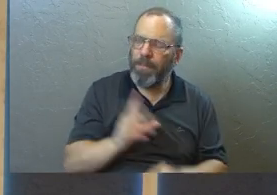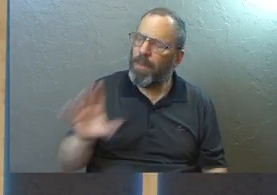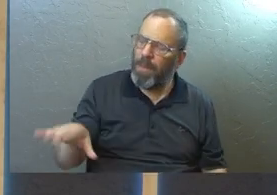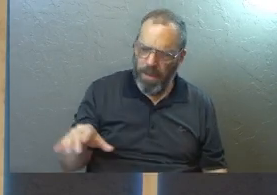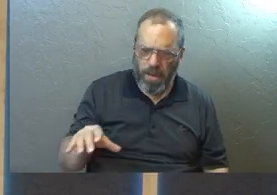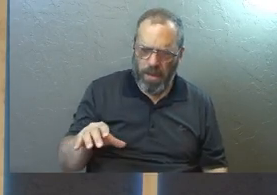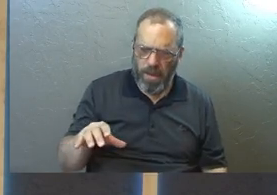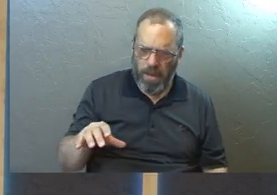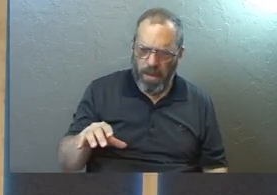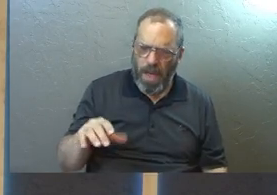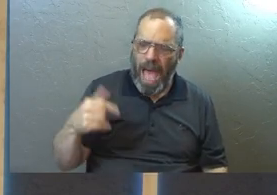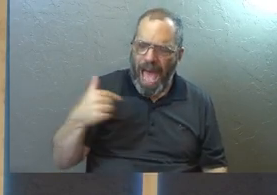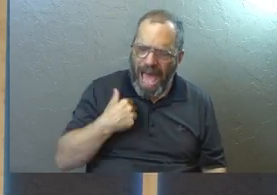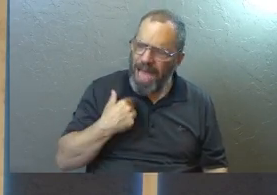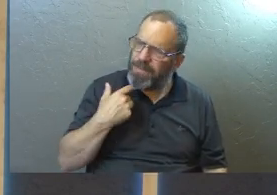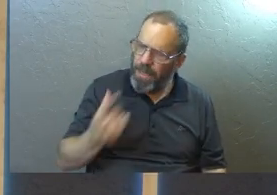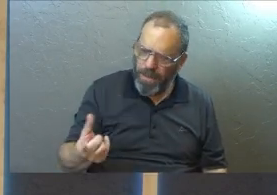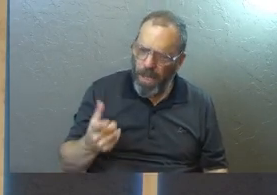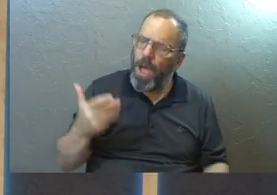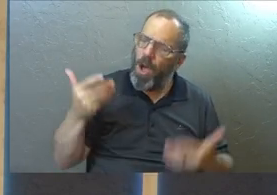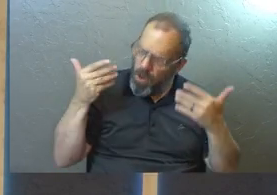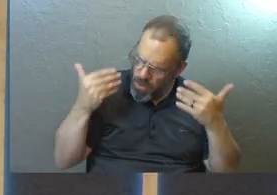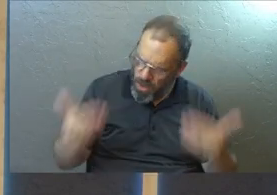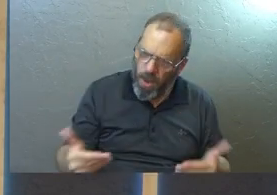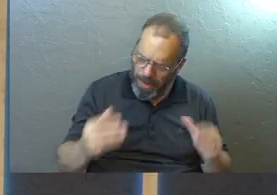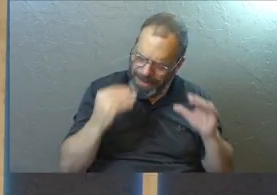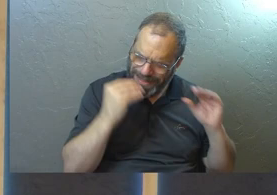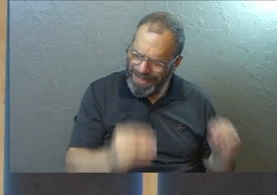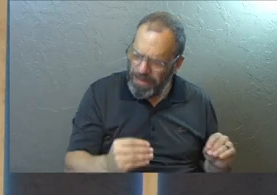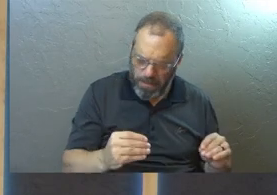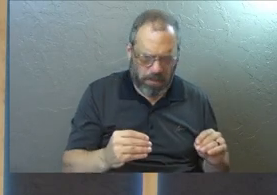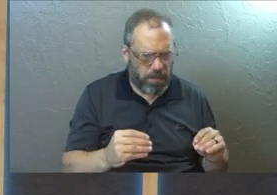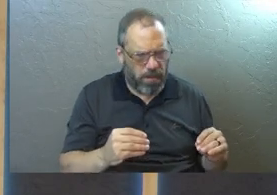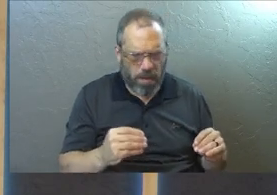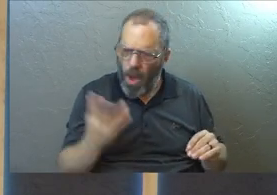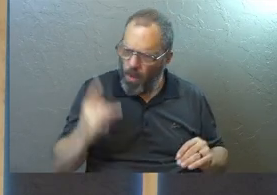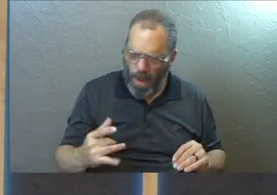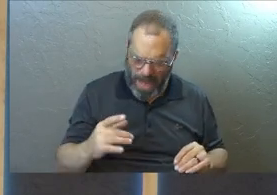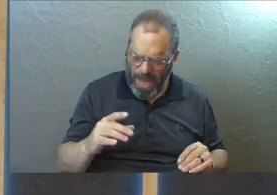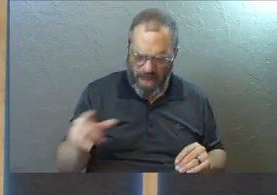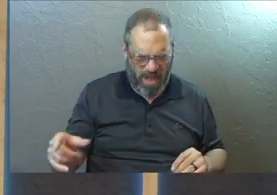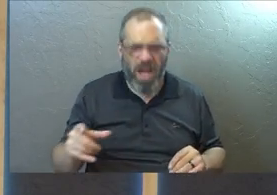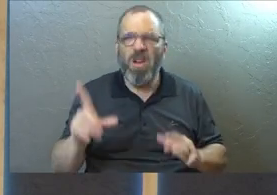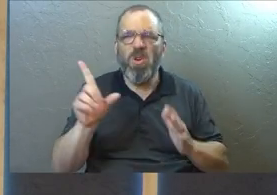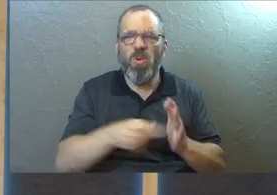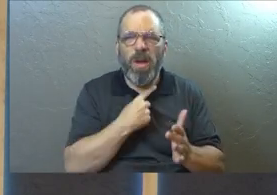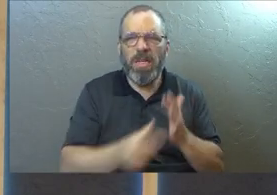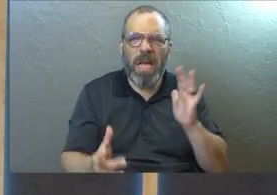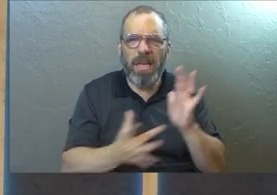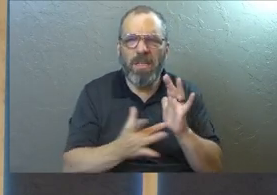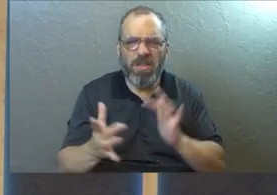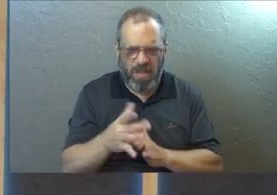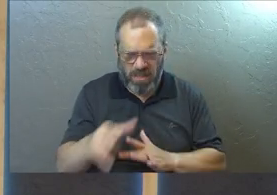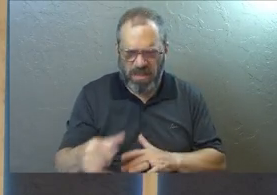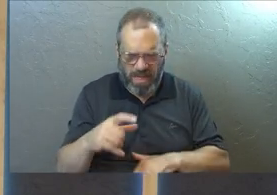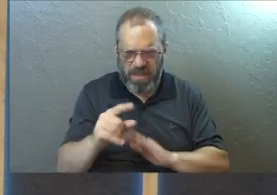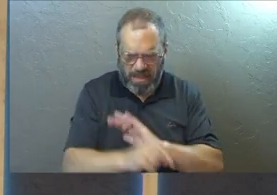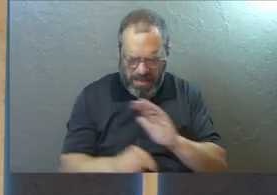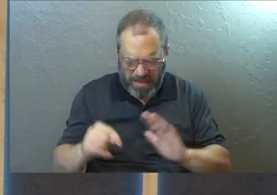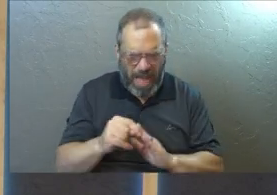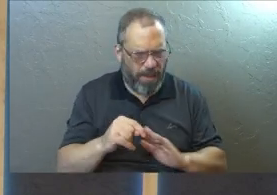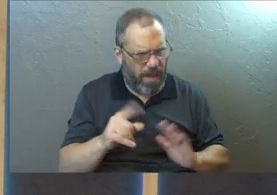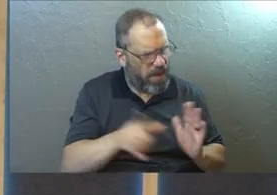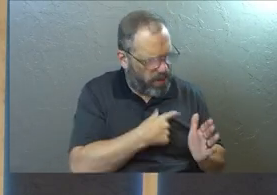Simon, he said to the Pharisee, I have something to say to you. Go ahead, teacher, Simon replied. Why is Simon criticizing Jesus in this moment and